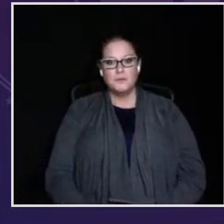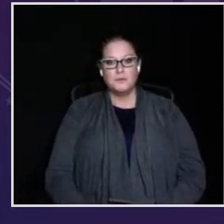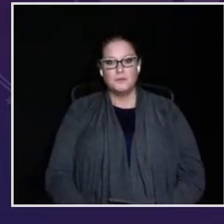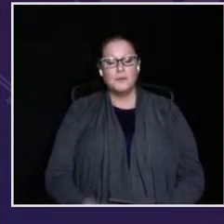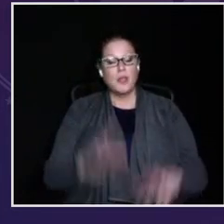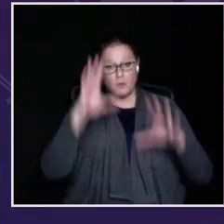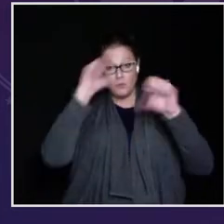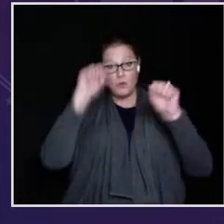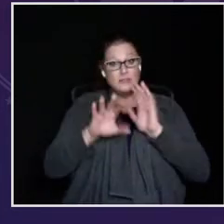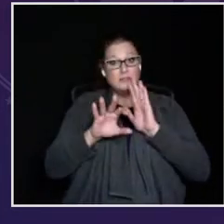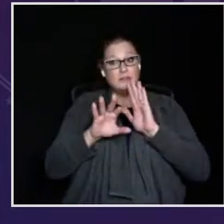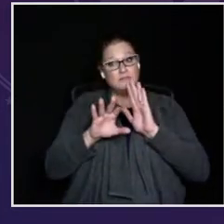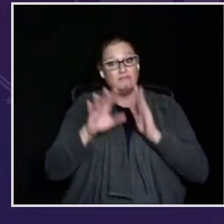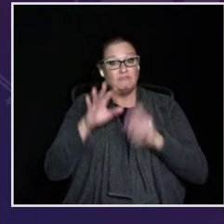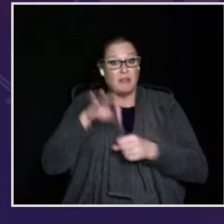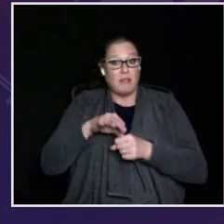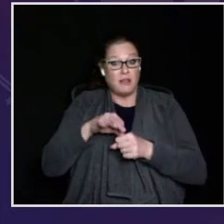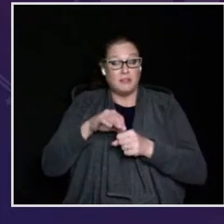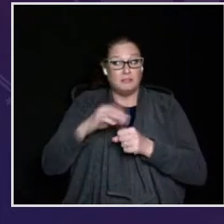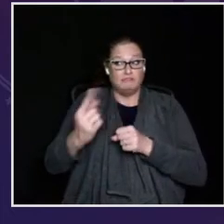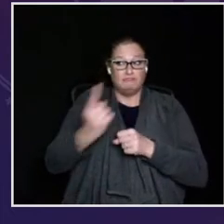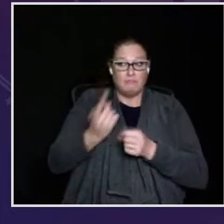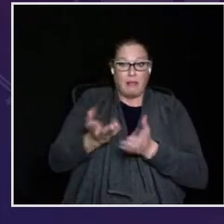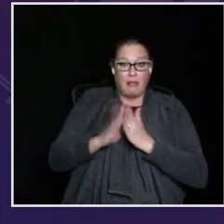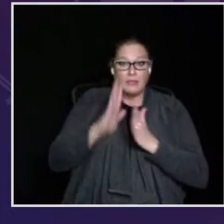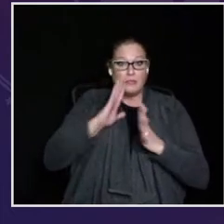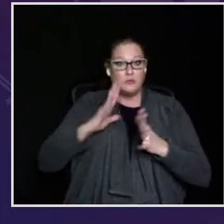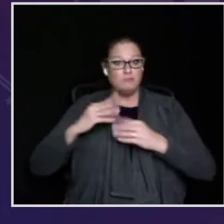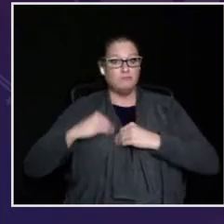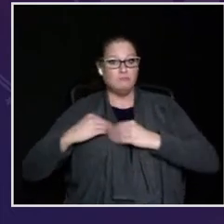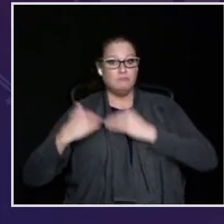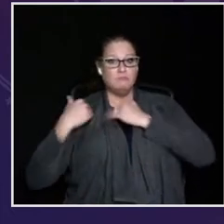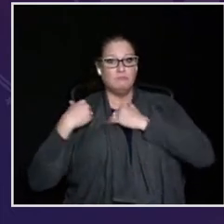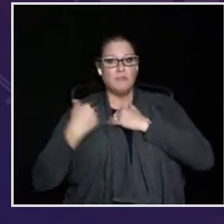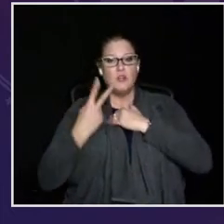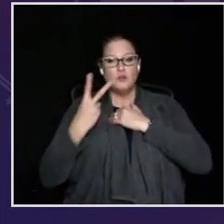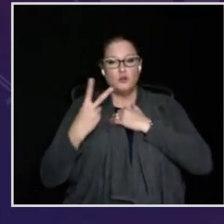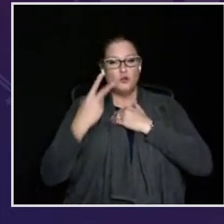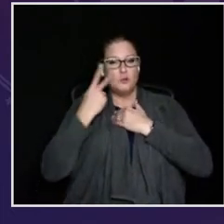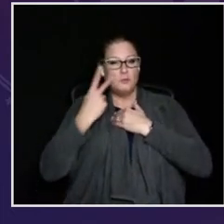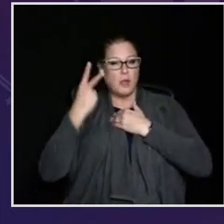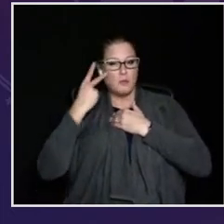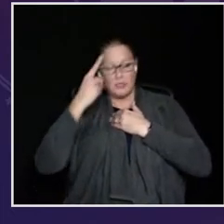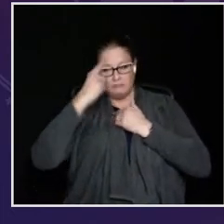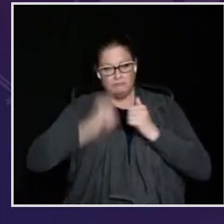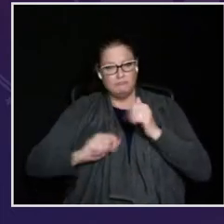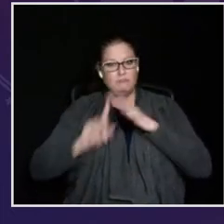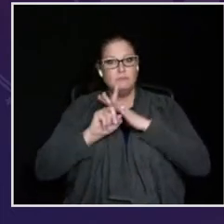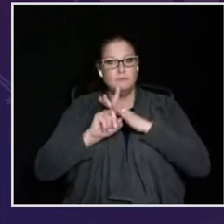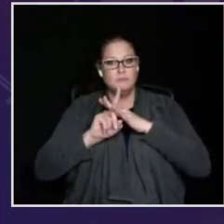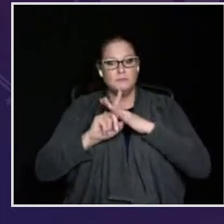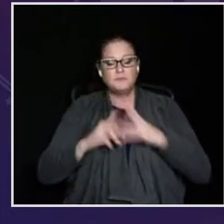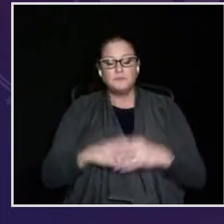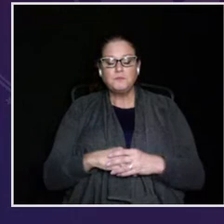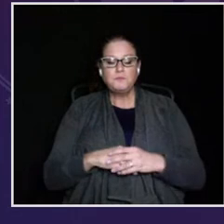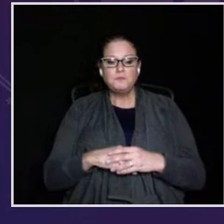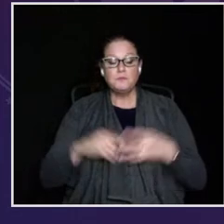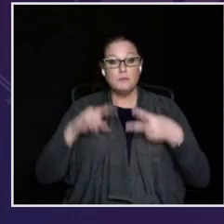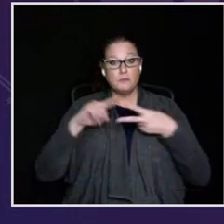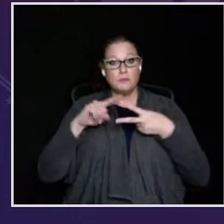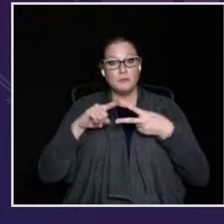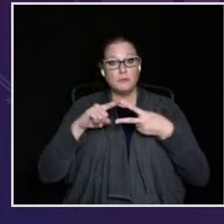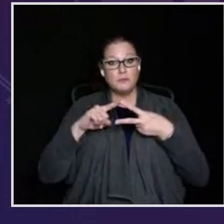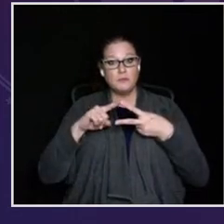deliver for the American people. When the President-elect approached me about taking on this role, two